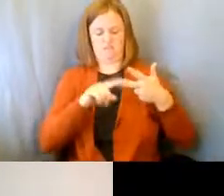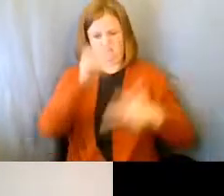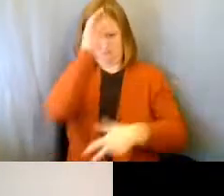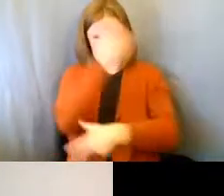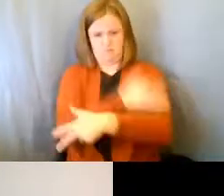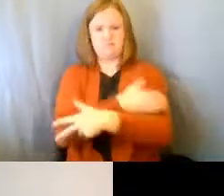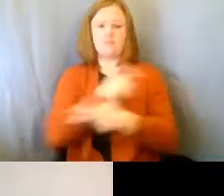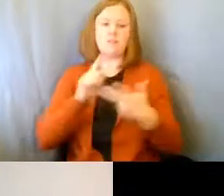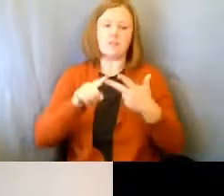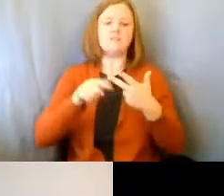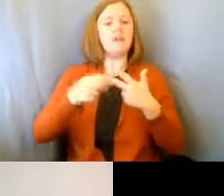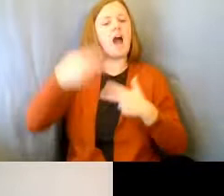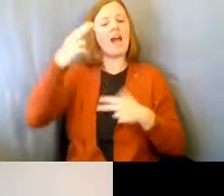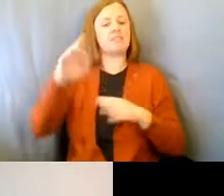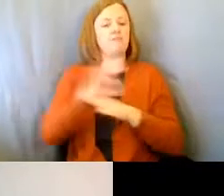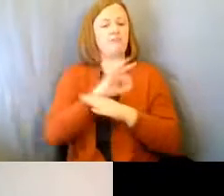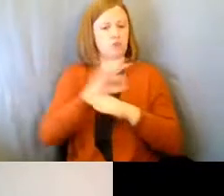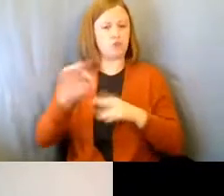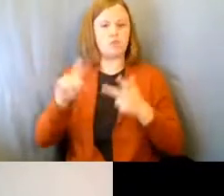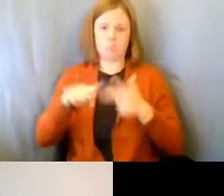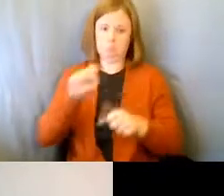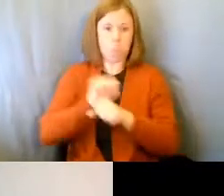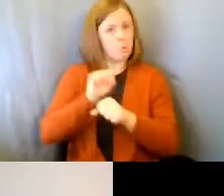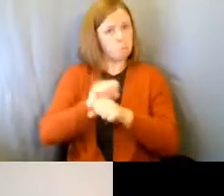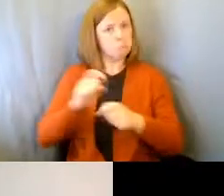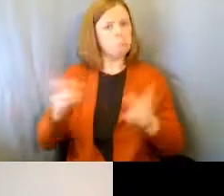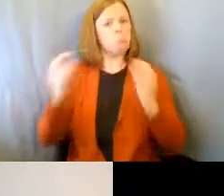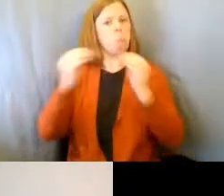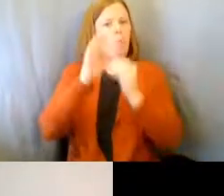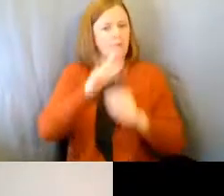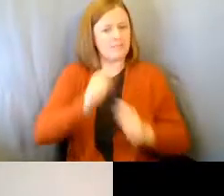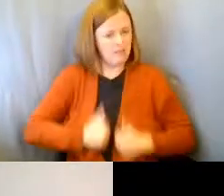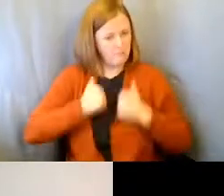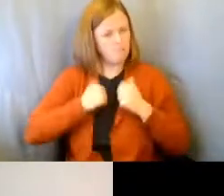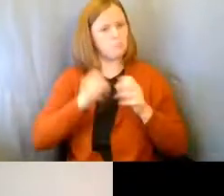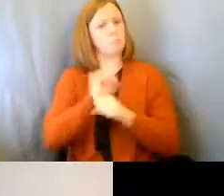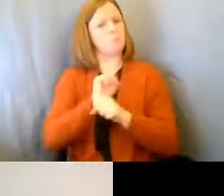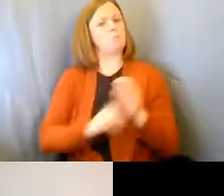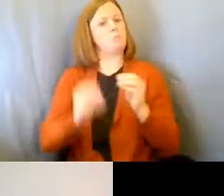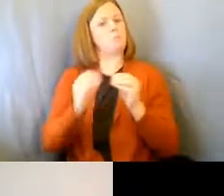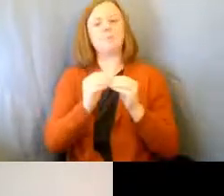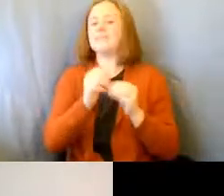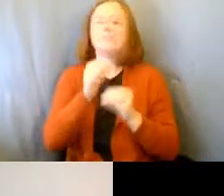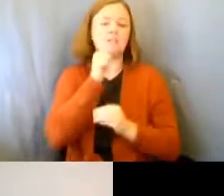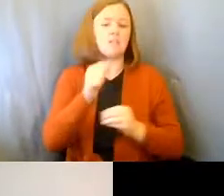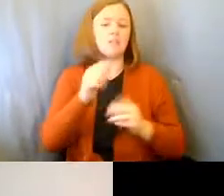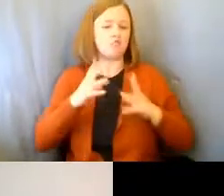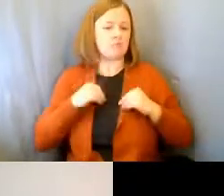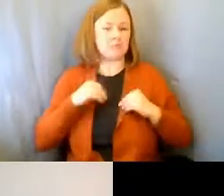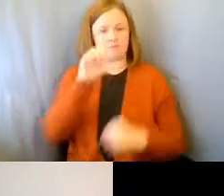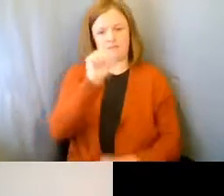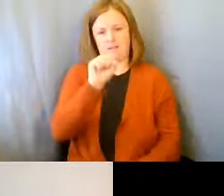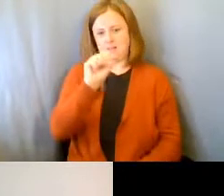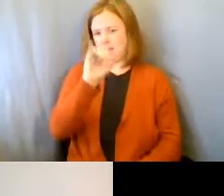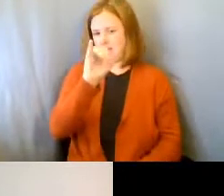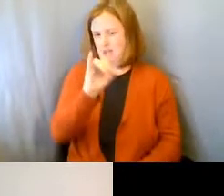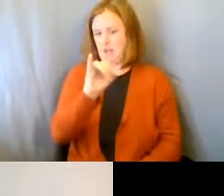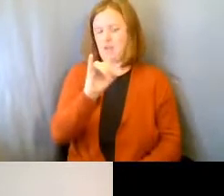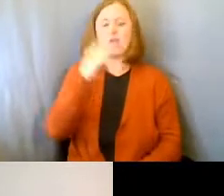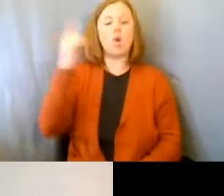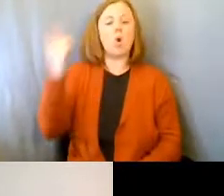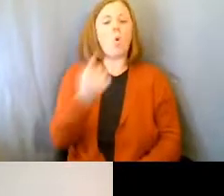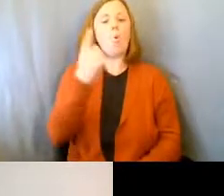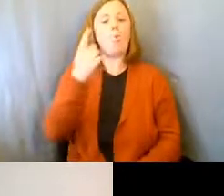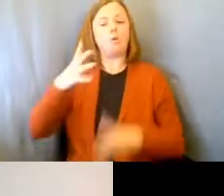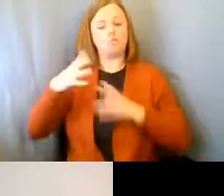much higher functioning, has worked quite a bit more in his life. He no longer receives SSI. He only